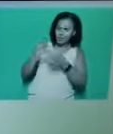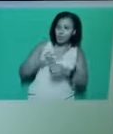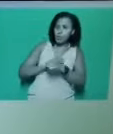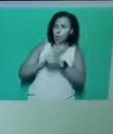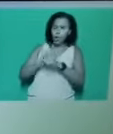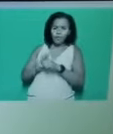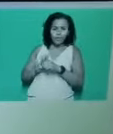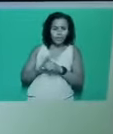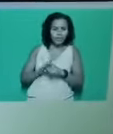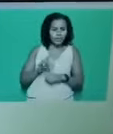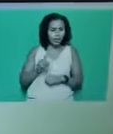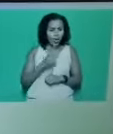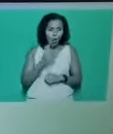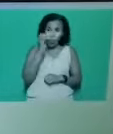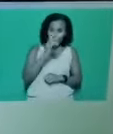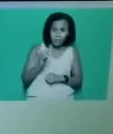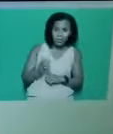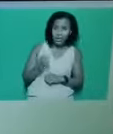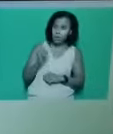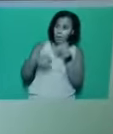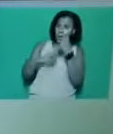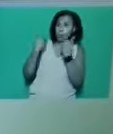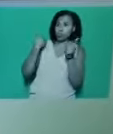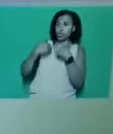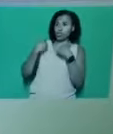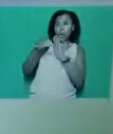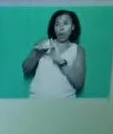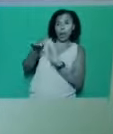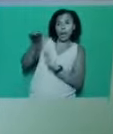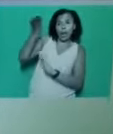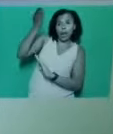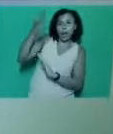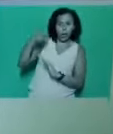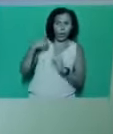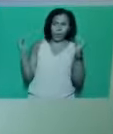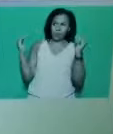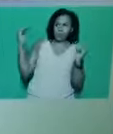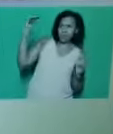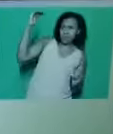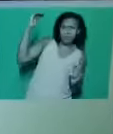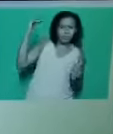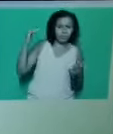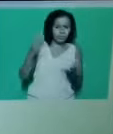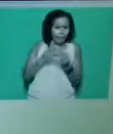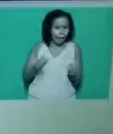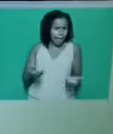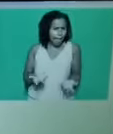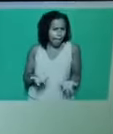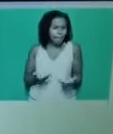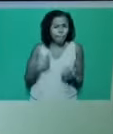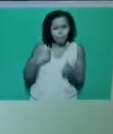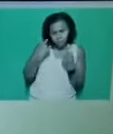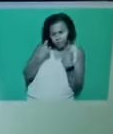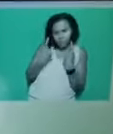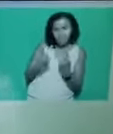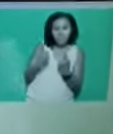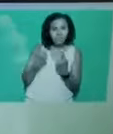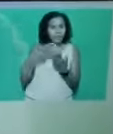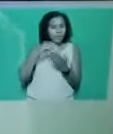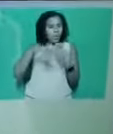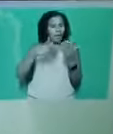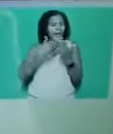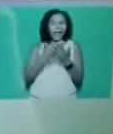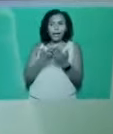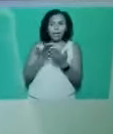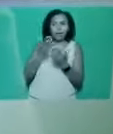continue to get massively richer at our expense. We understand that individual pay claims and campaigns are the responsibility of the various sector